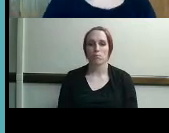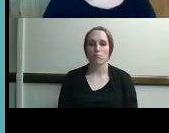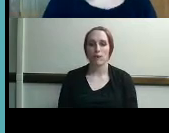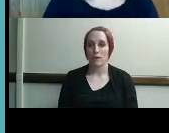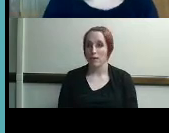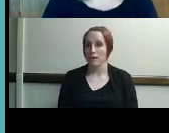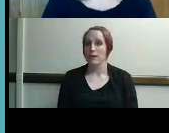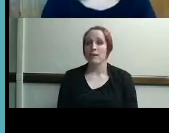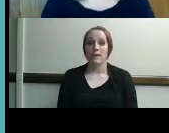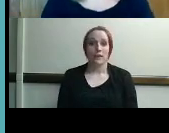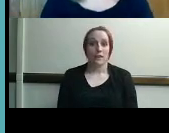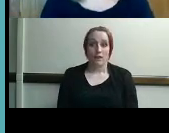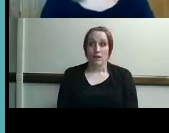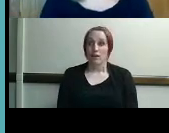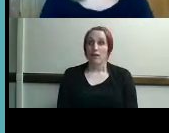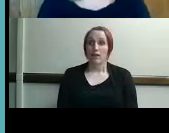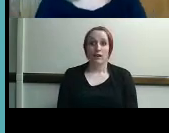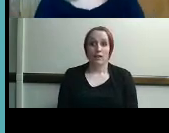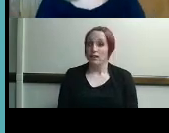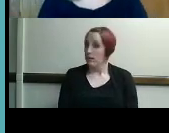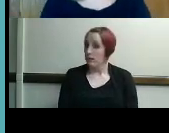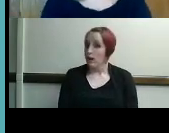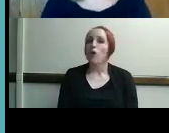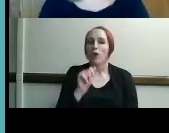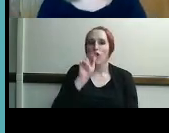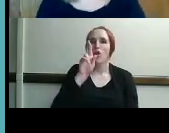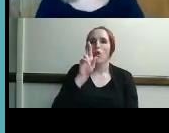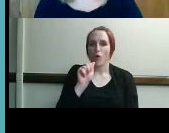well we got we got a couple okay